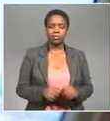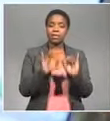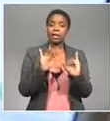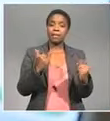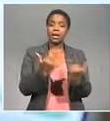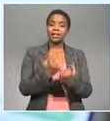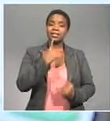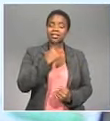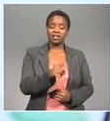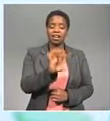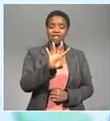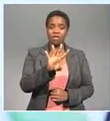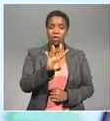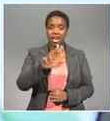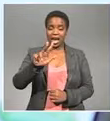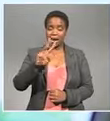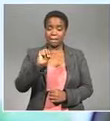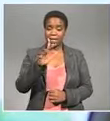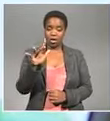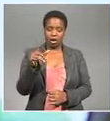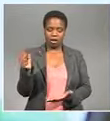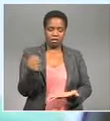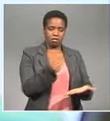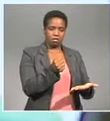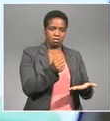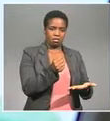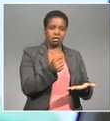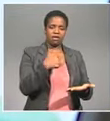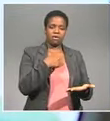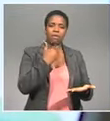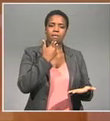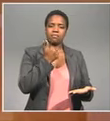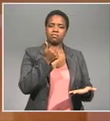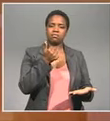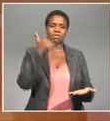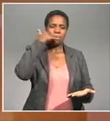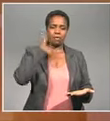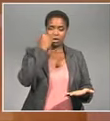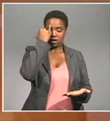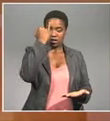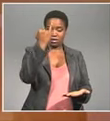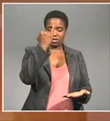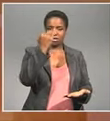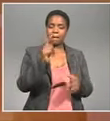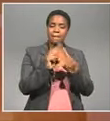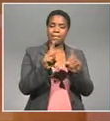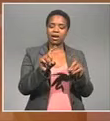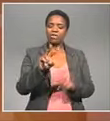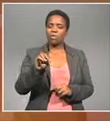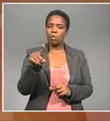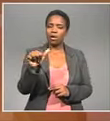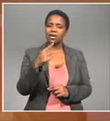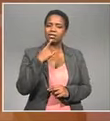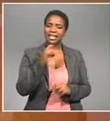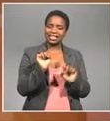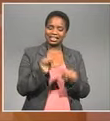offering him 49 million rand as a settlement for his please call me idea that's even though Vodacom's admitted to